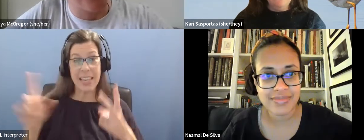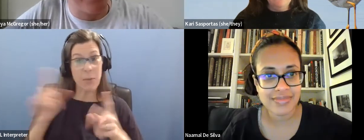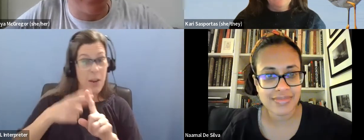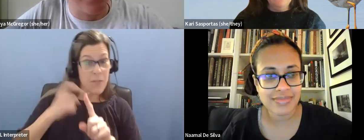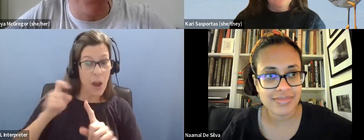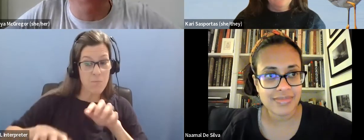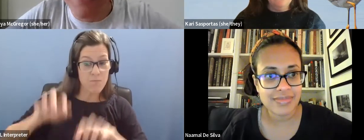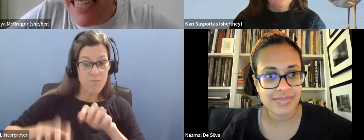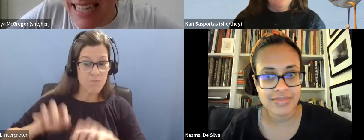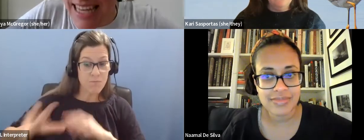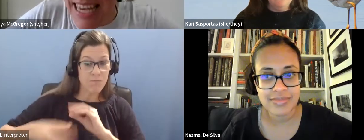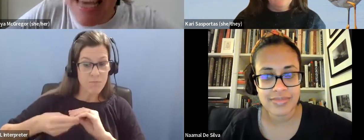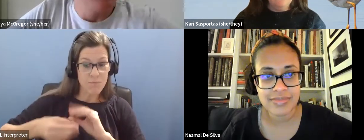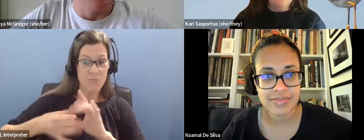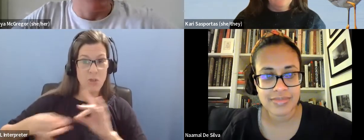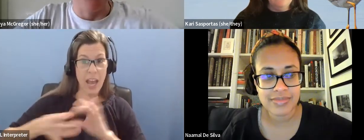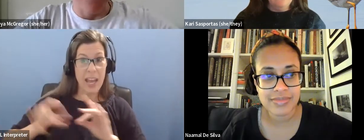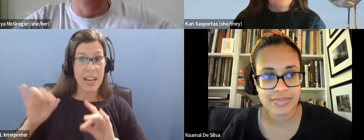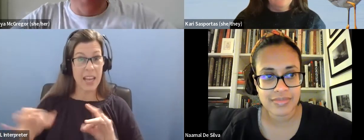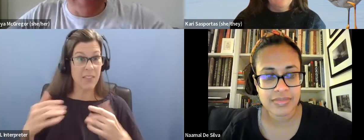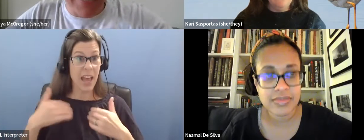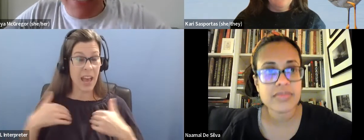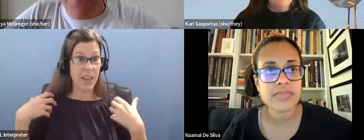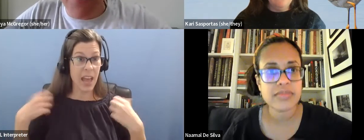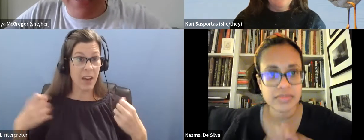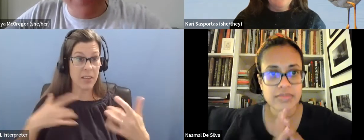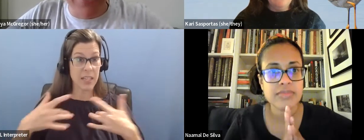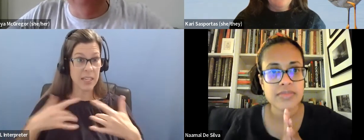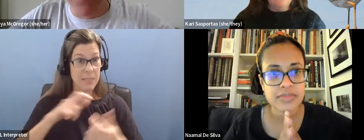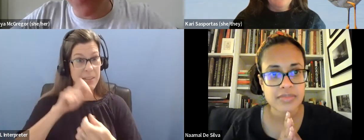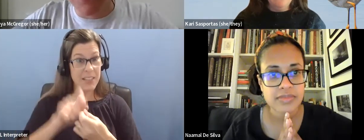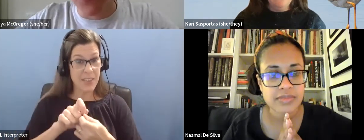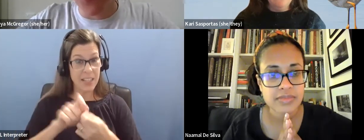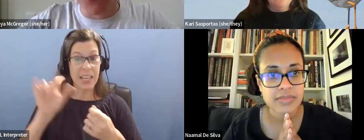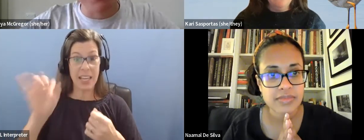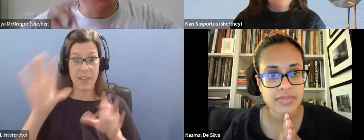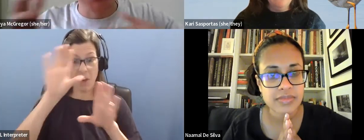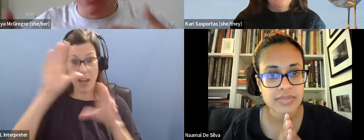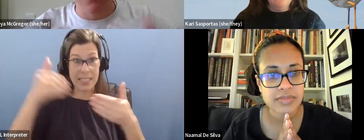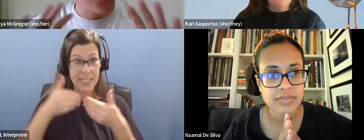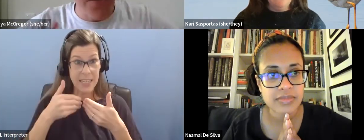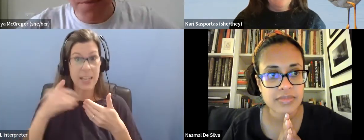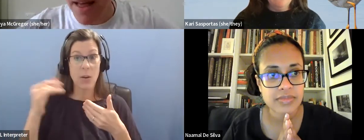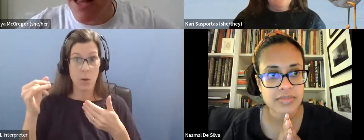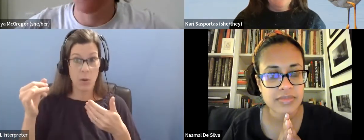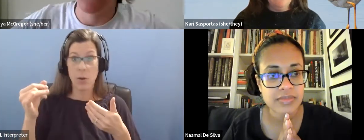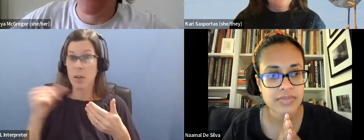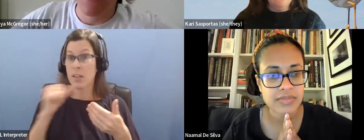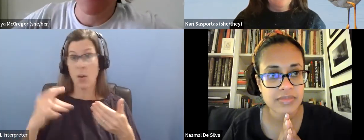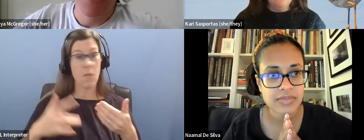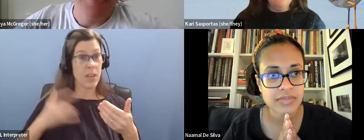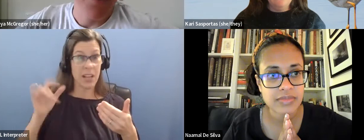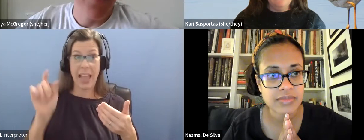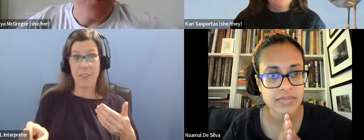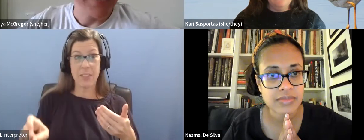disability or another health concern, particularly if you're autistic, we'd love to hear from you. If you wanted to share, don't feel obliged, but if